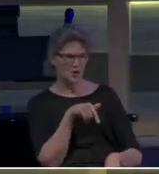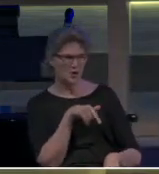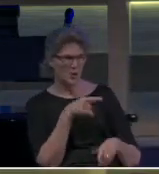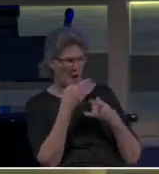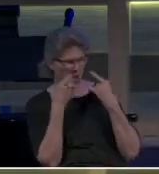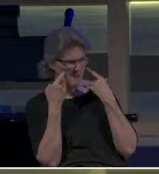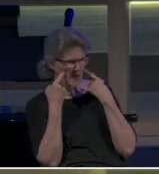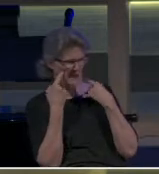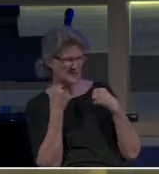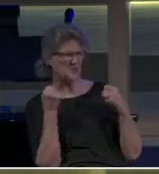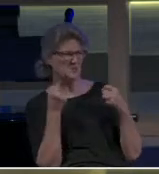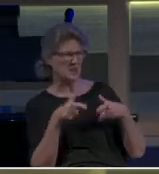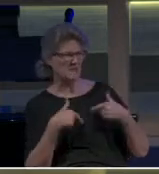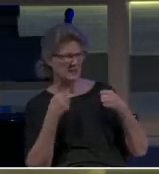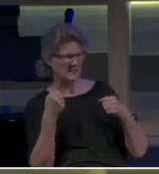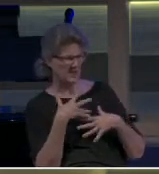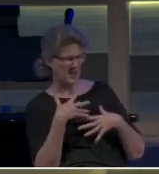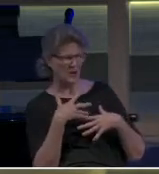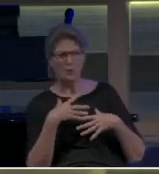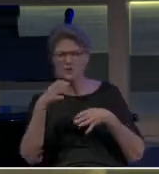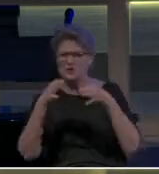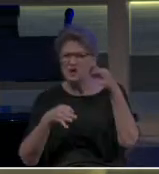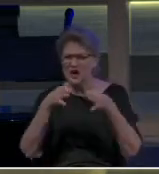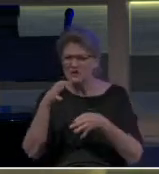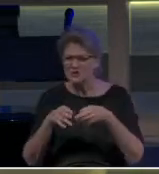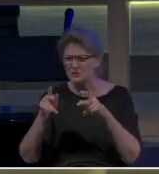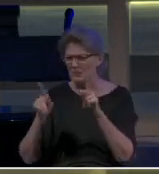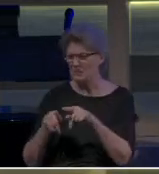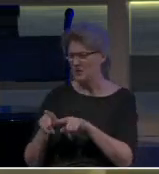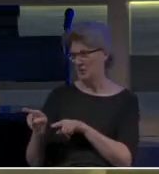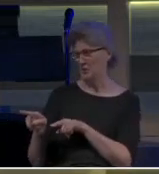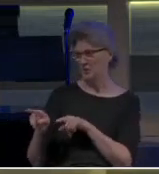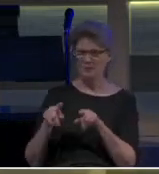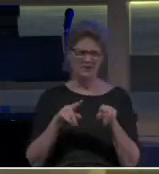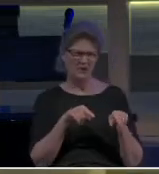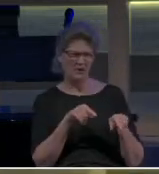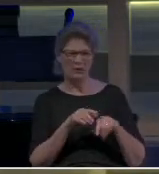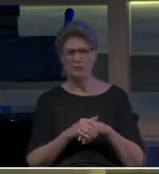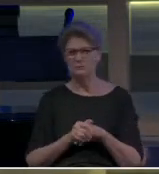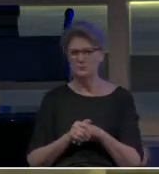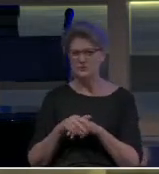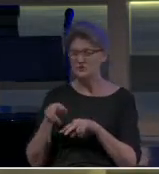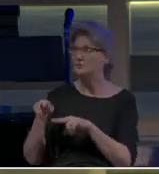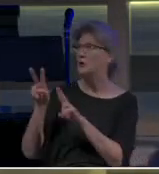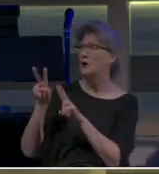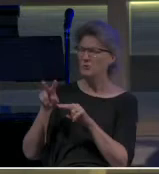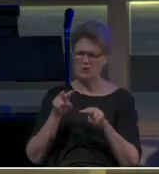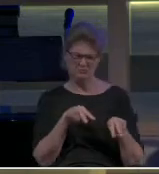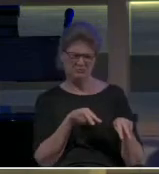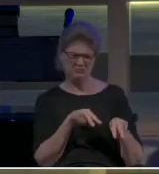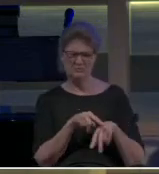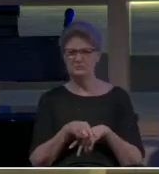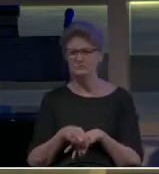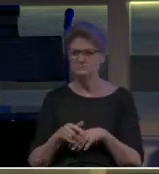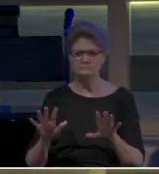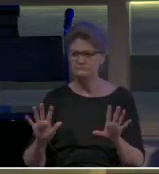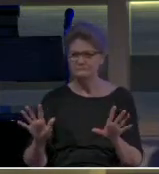because we are judging their hearts, thinking they don't care about anybody else but themselves. They're being selfish.